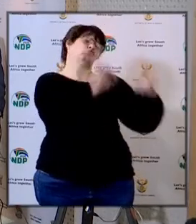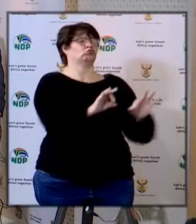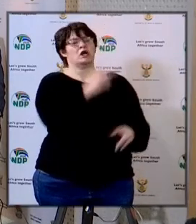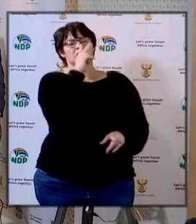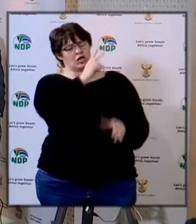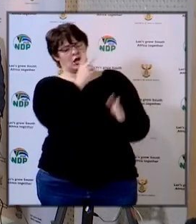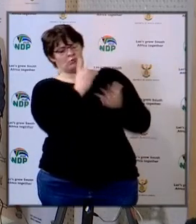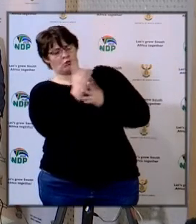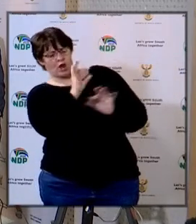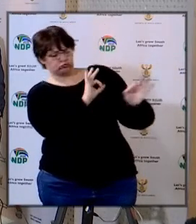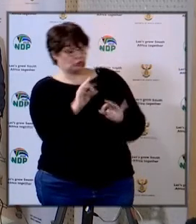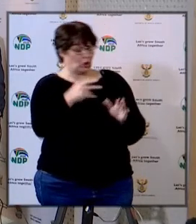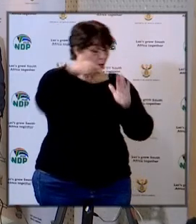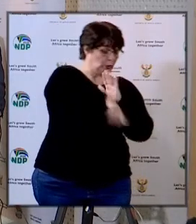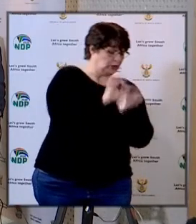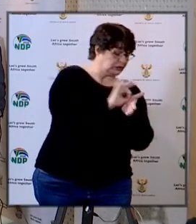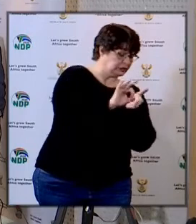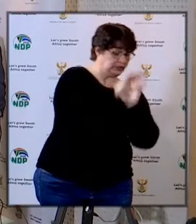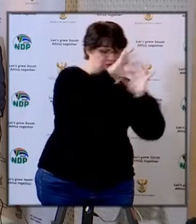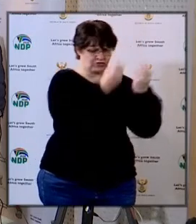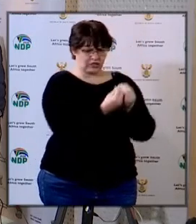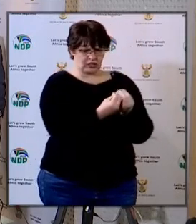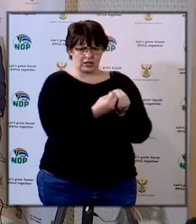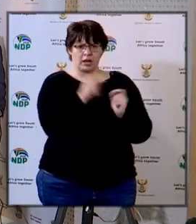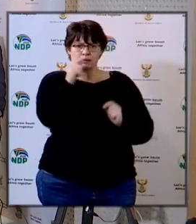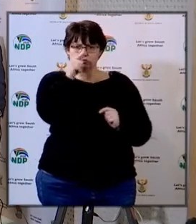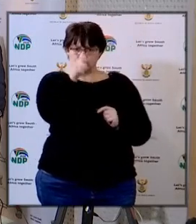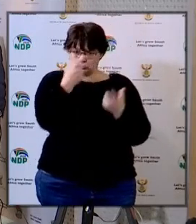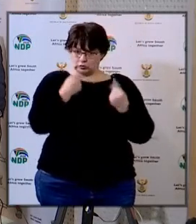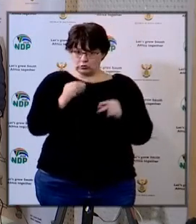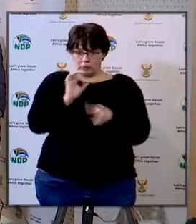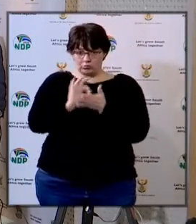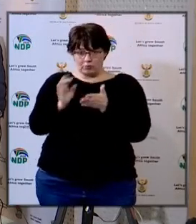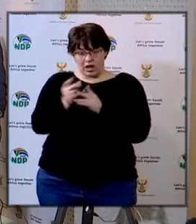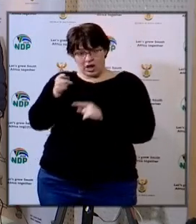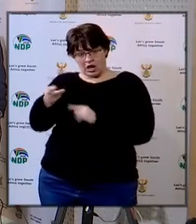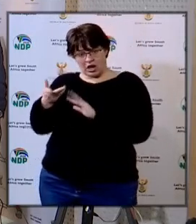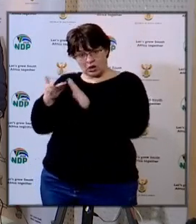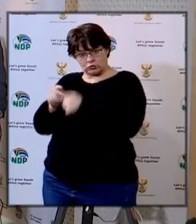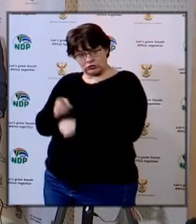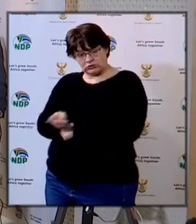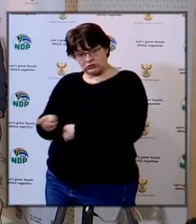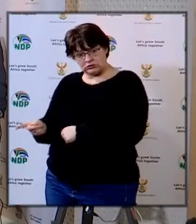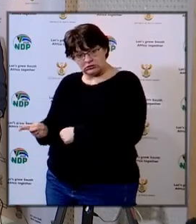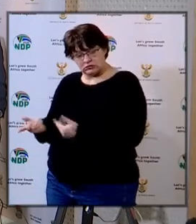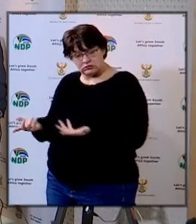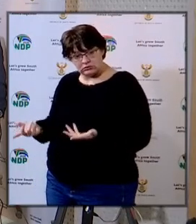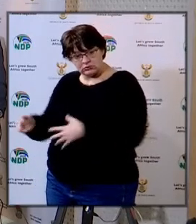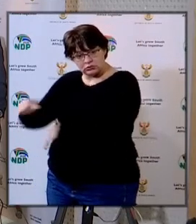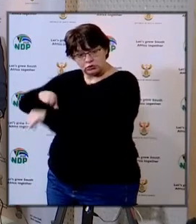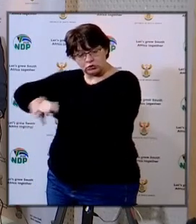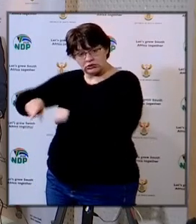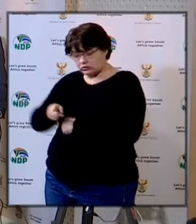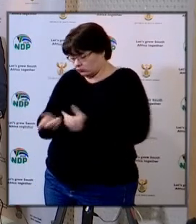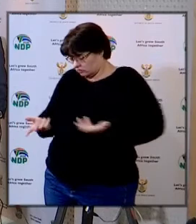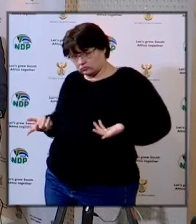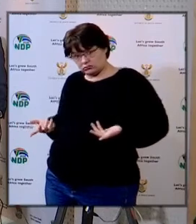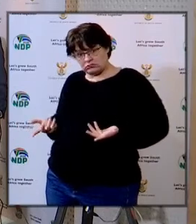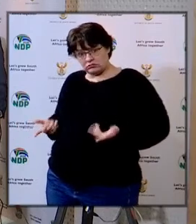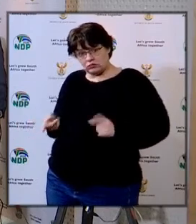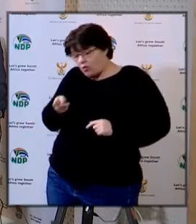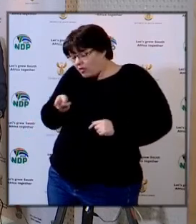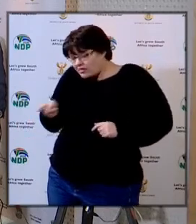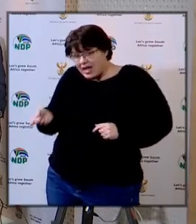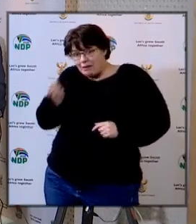good we can see the preparation thorough preparation but what preparation has taken place at a societal level to make